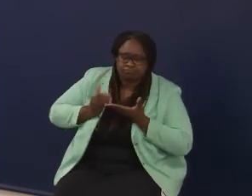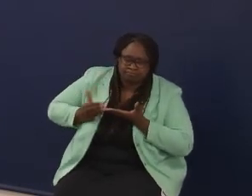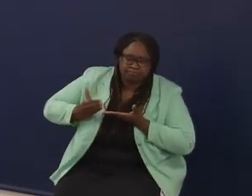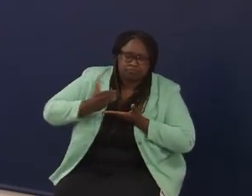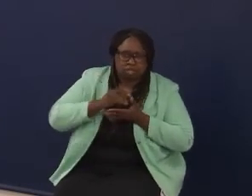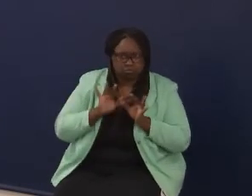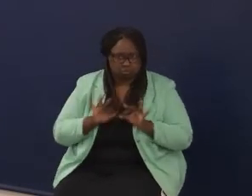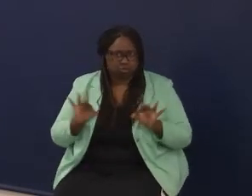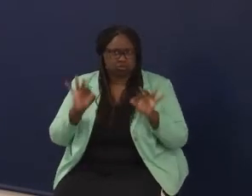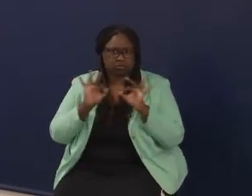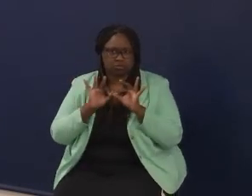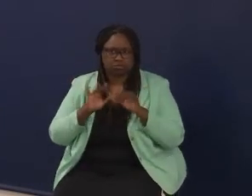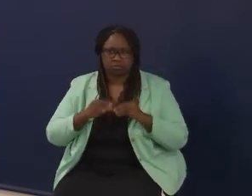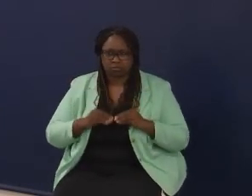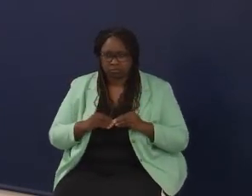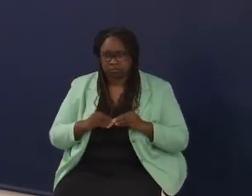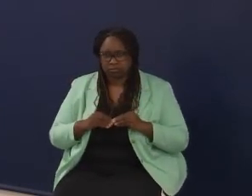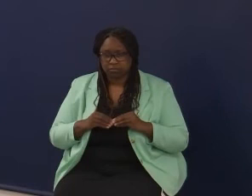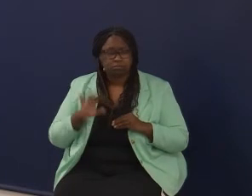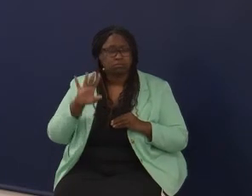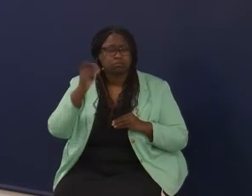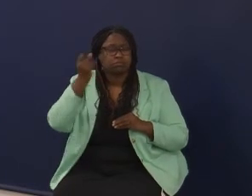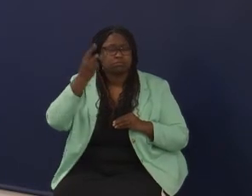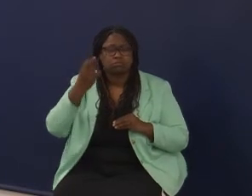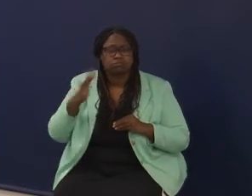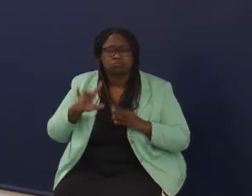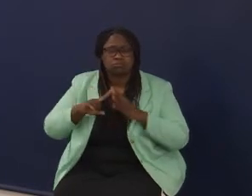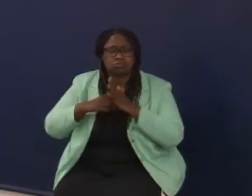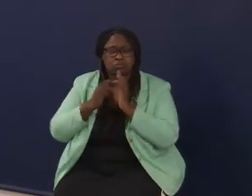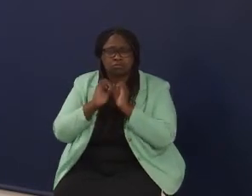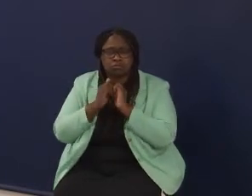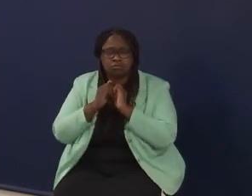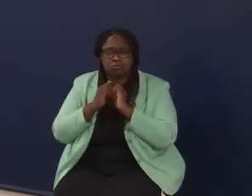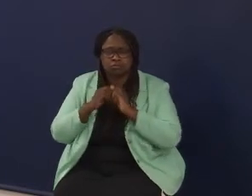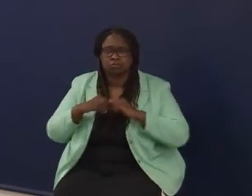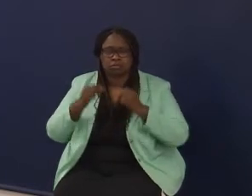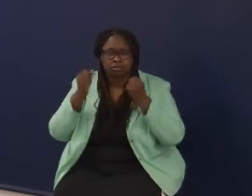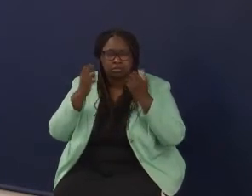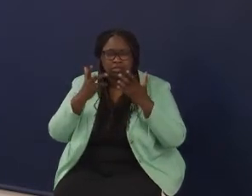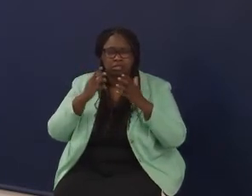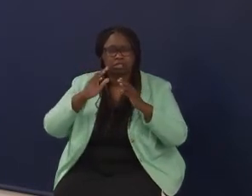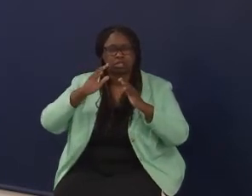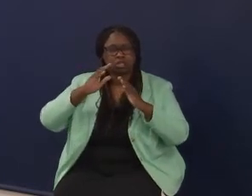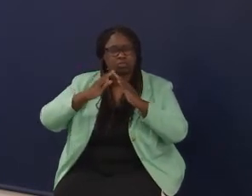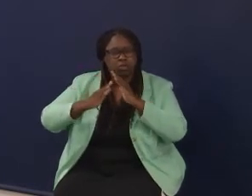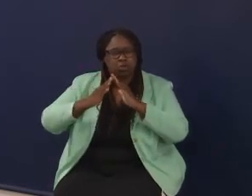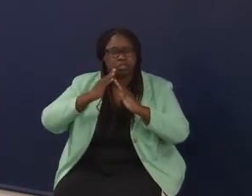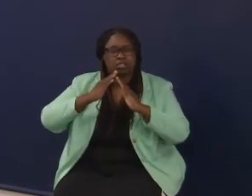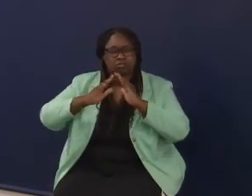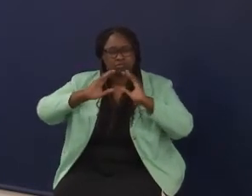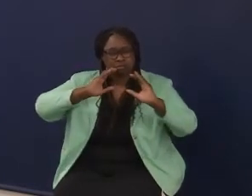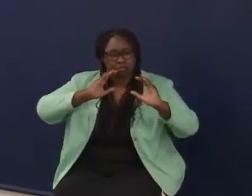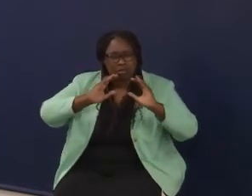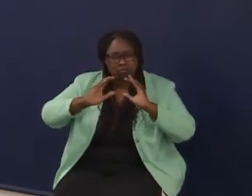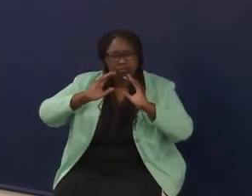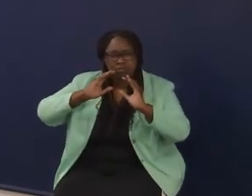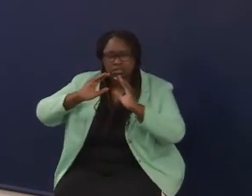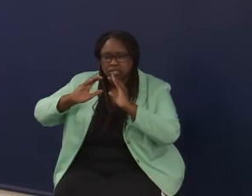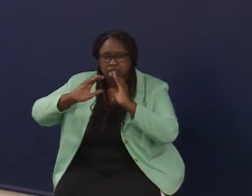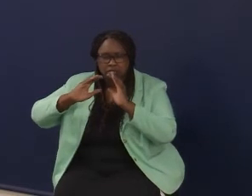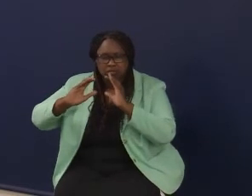I think the way this always starts is having lots of community conversations about what matters,